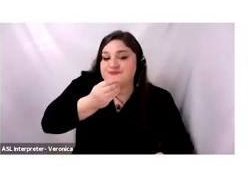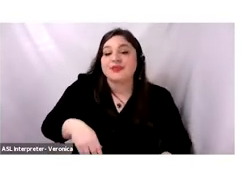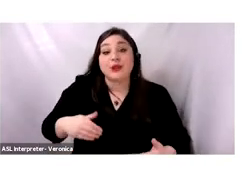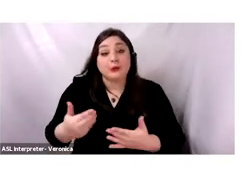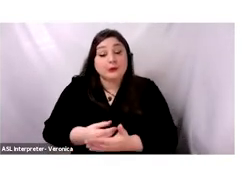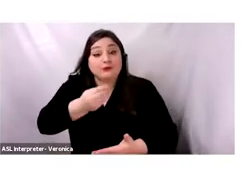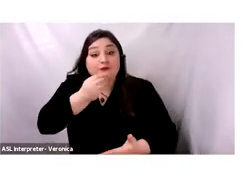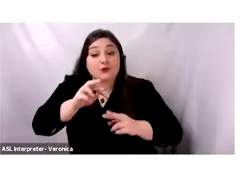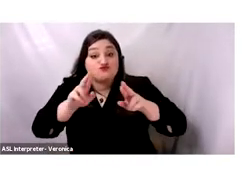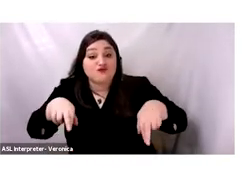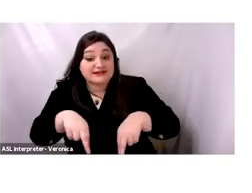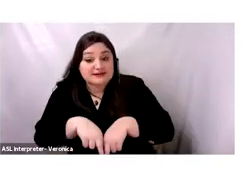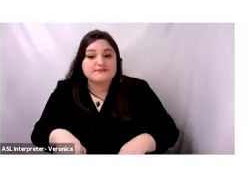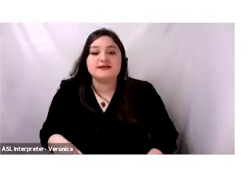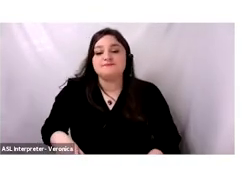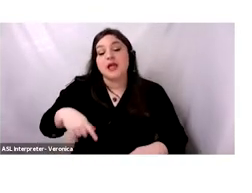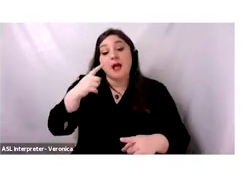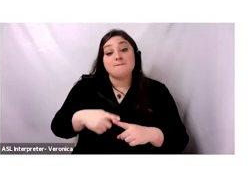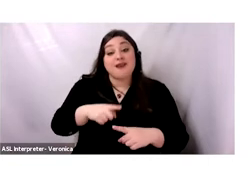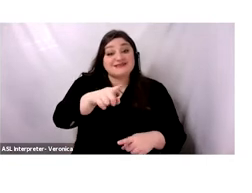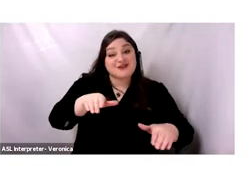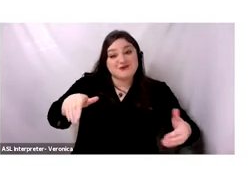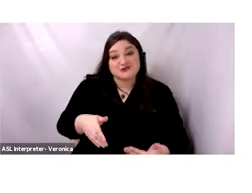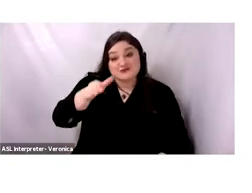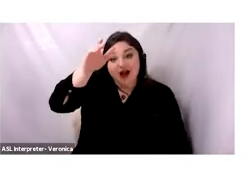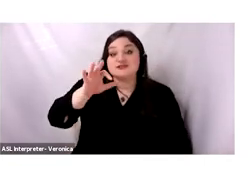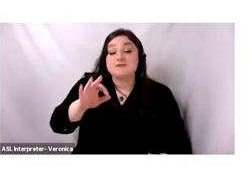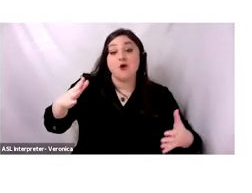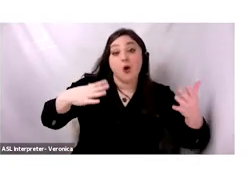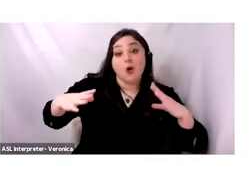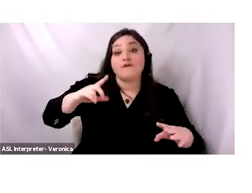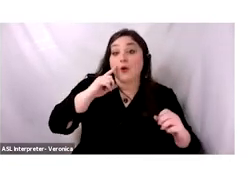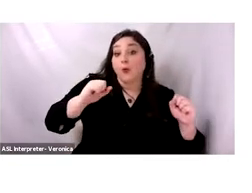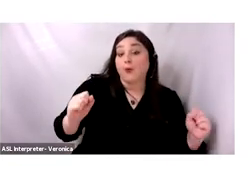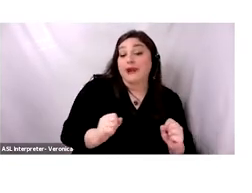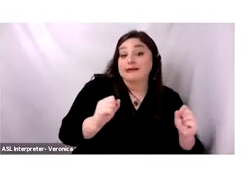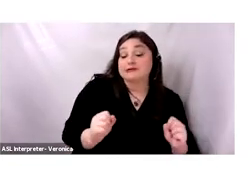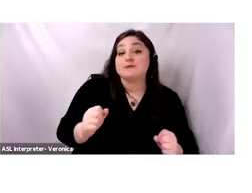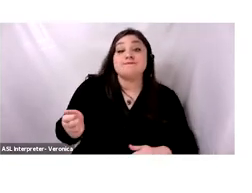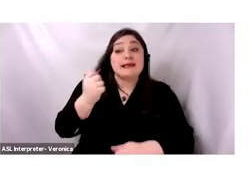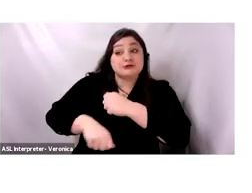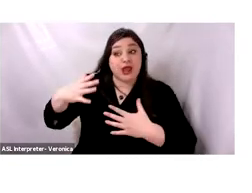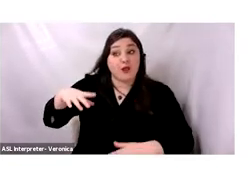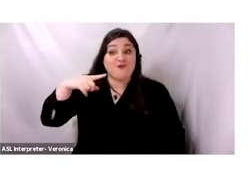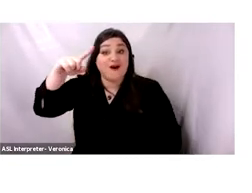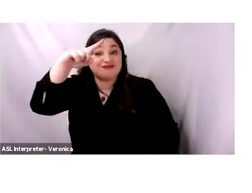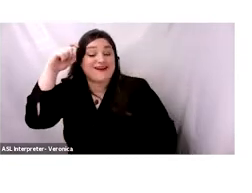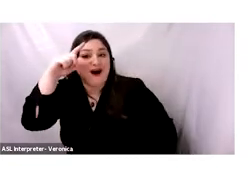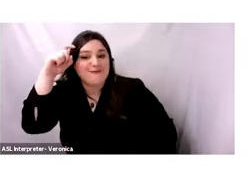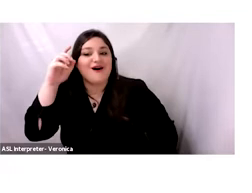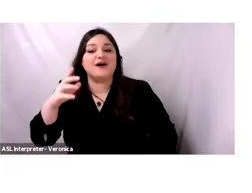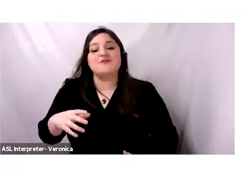the end, he introduced the concept of winter and summer dresses, setting exactly the dates when each